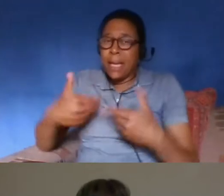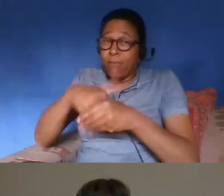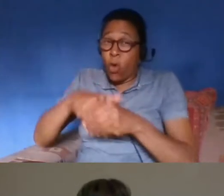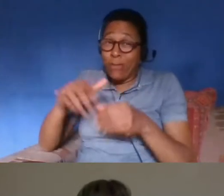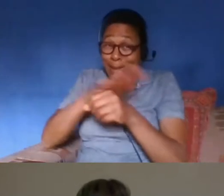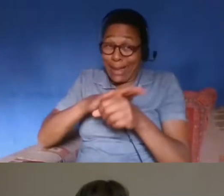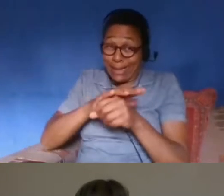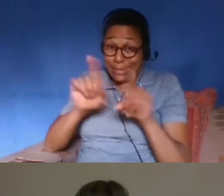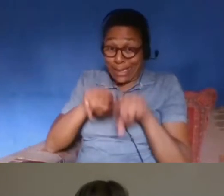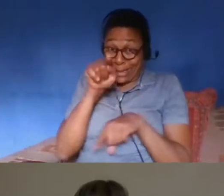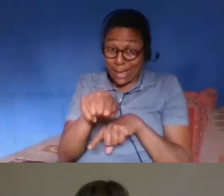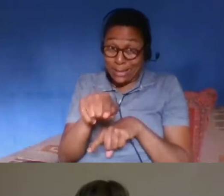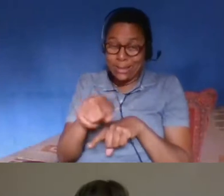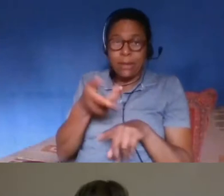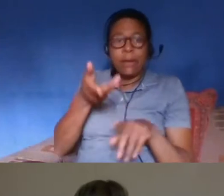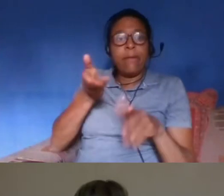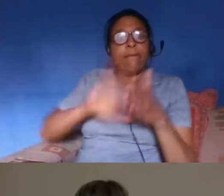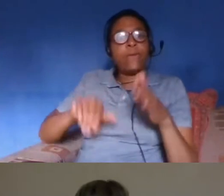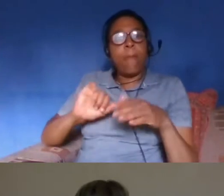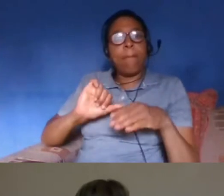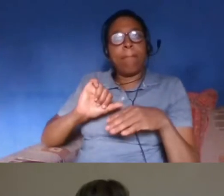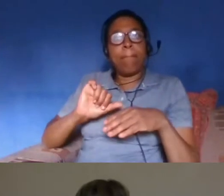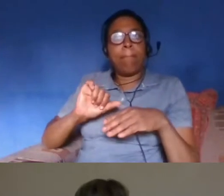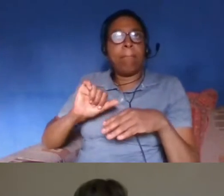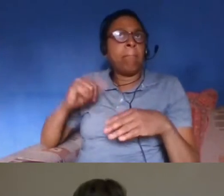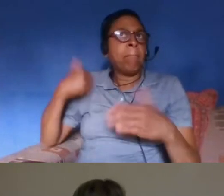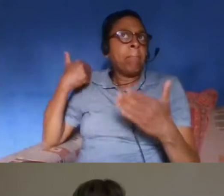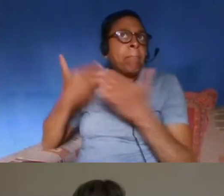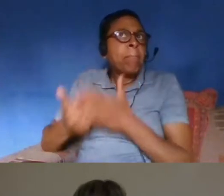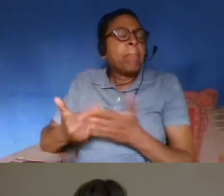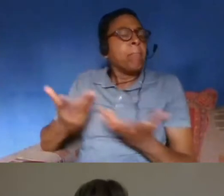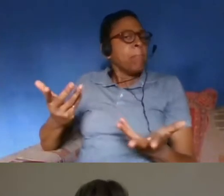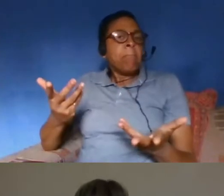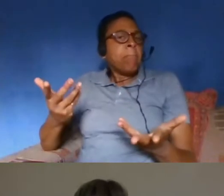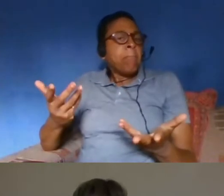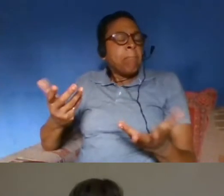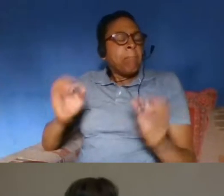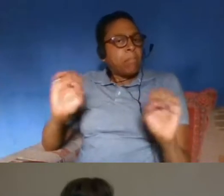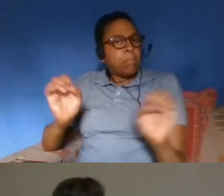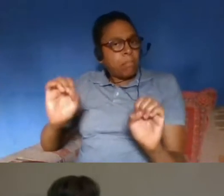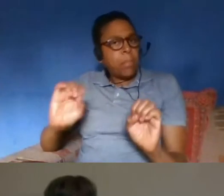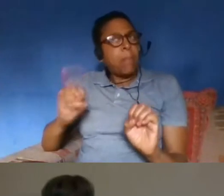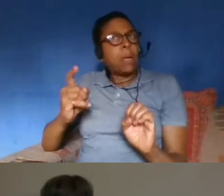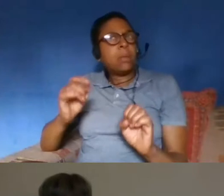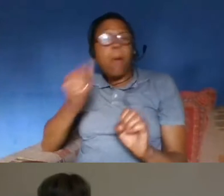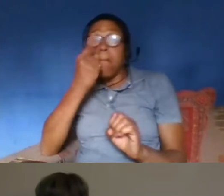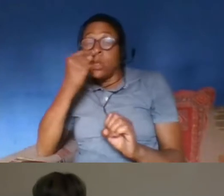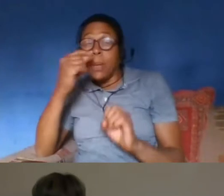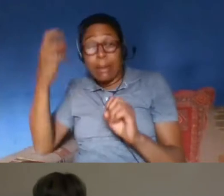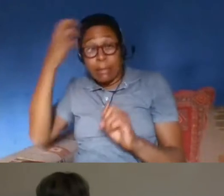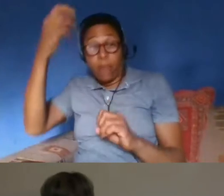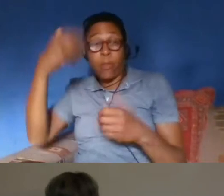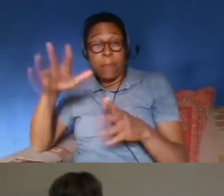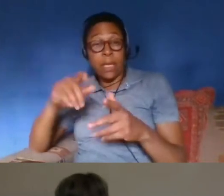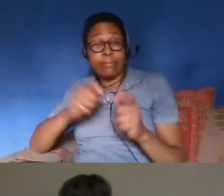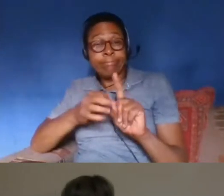i'd done plenty in the past i don't know if the home office has perhaps improved its approach to the standard of proof in